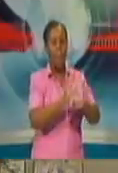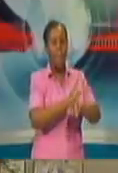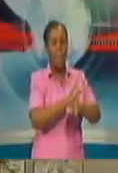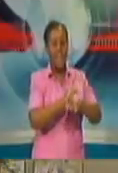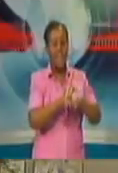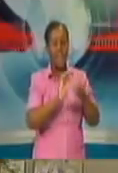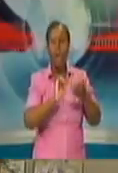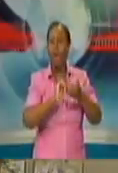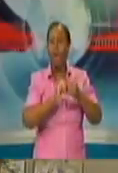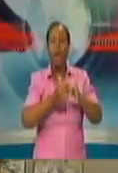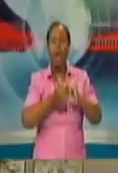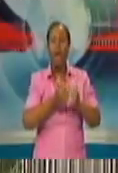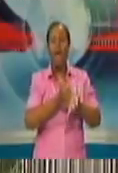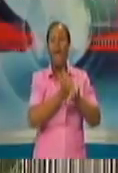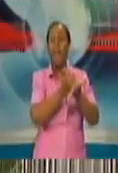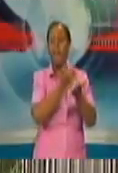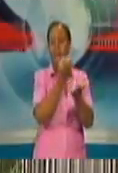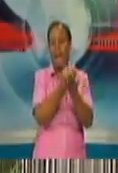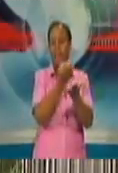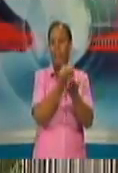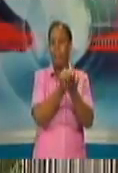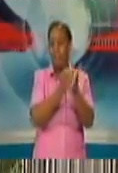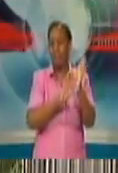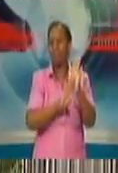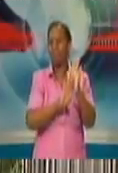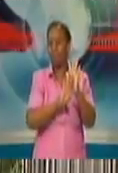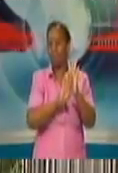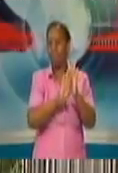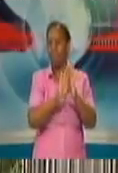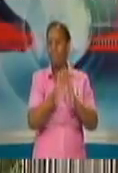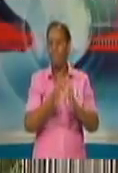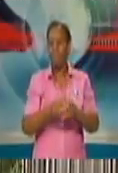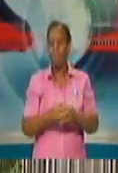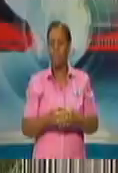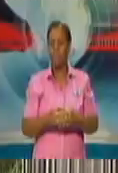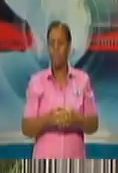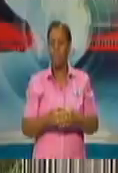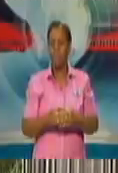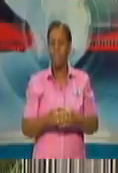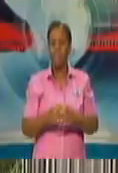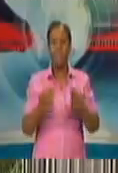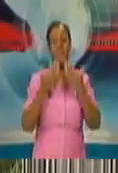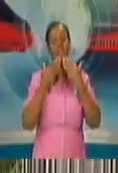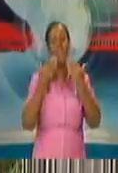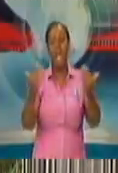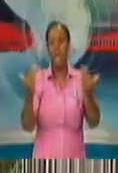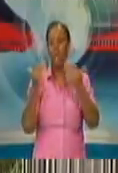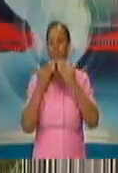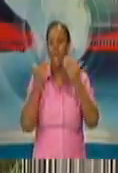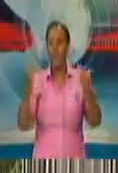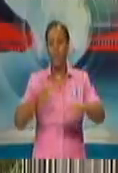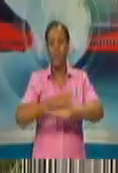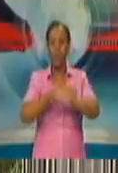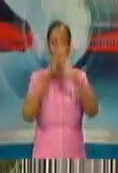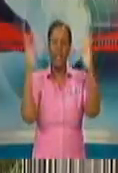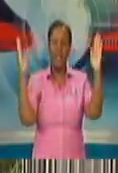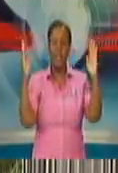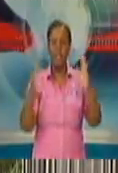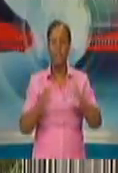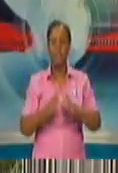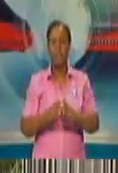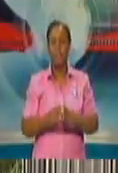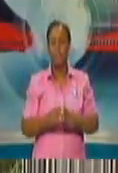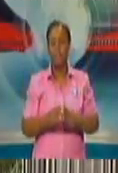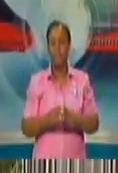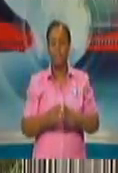human capital. Thank you very much, Minister of Communications. And, of course, good morning also to my colleague, the Minister